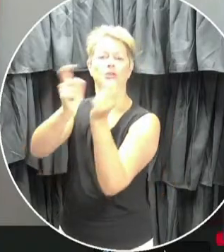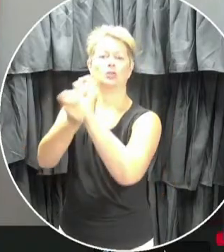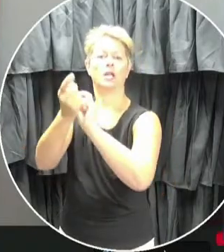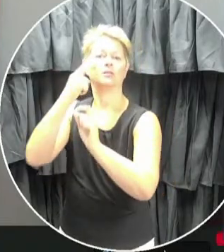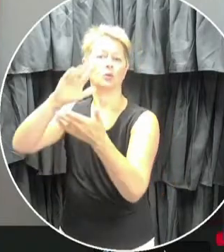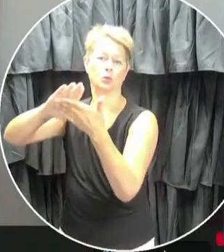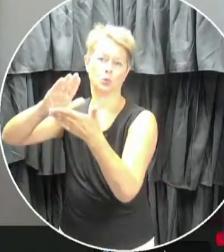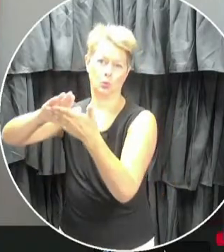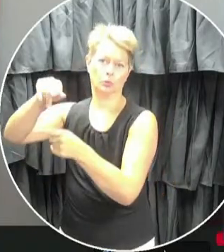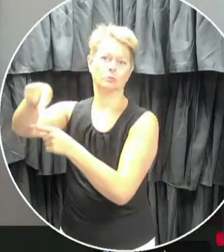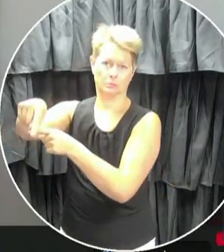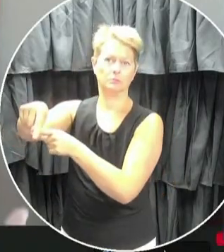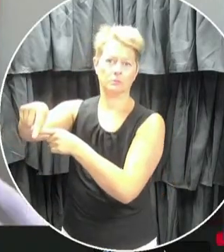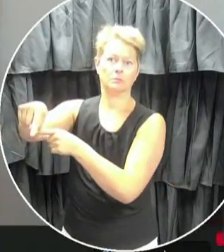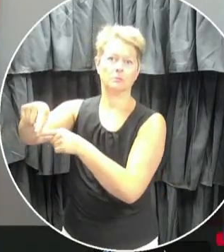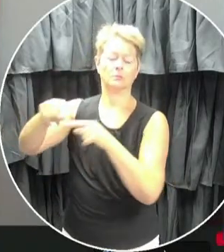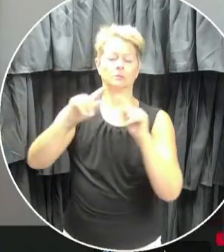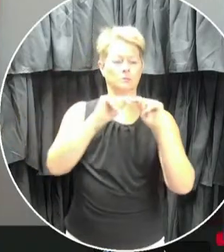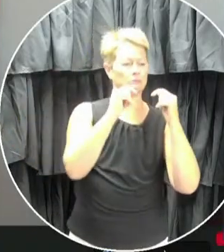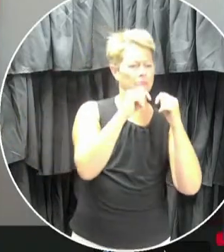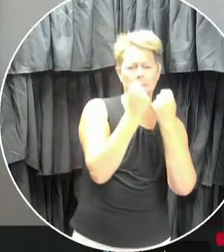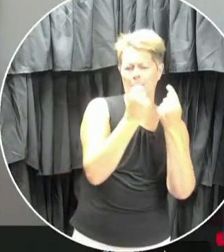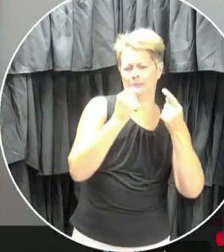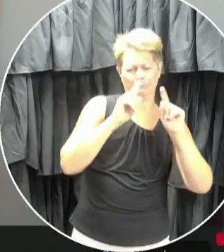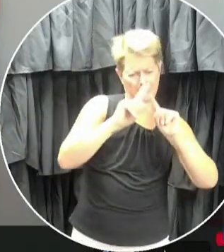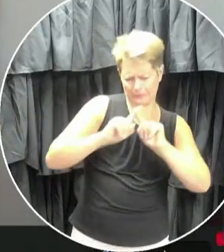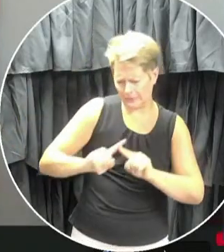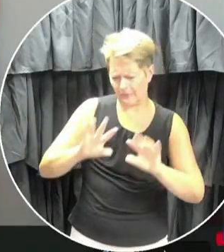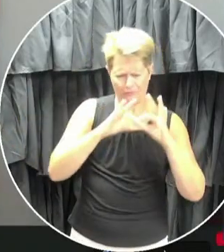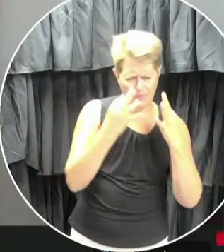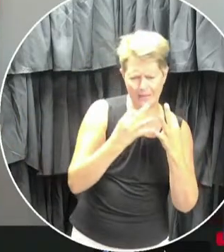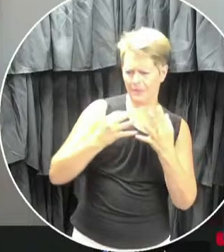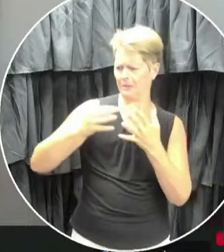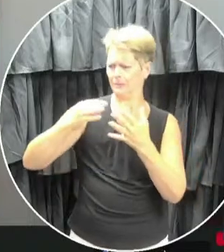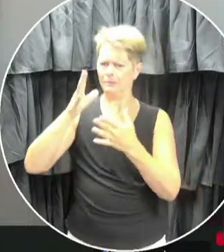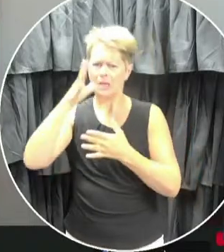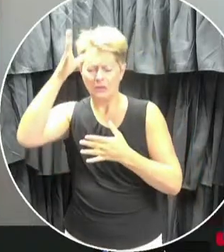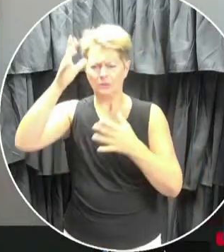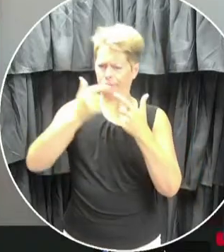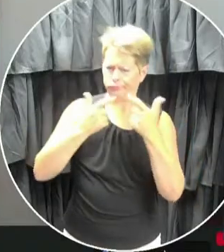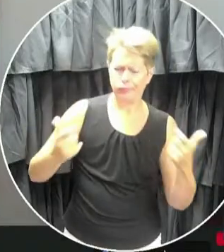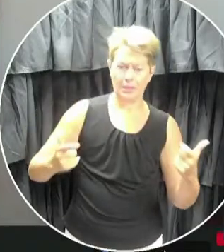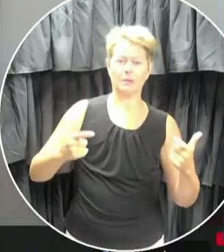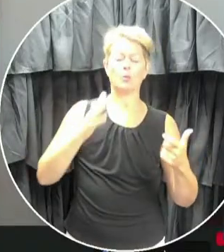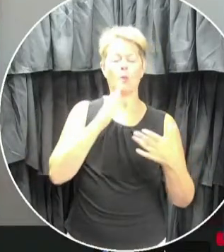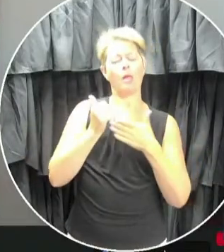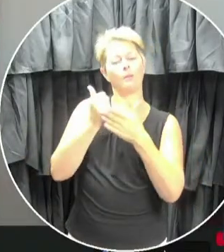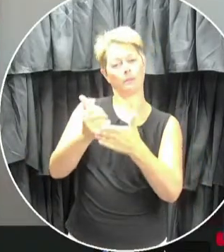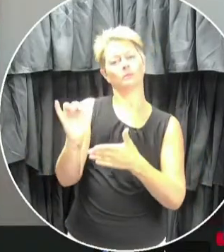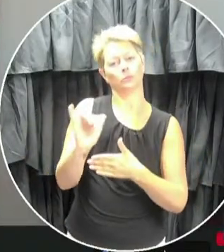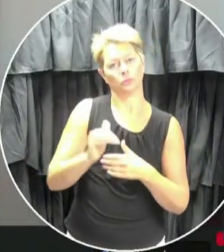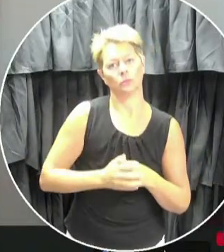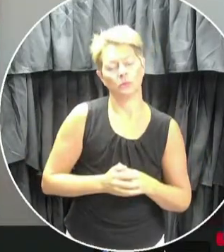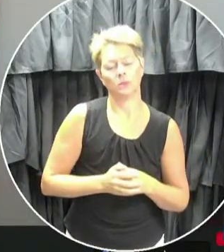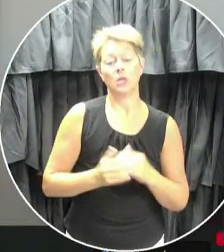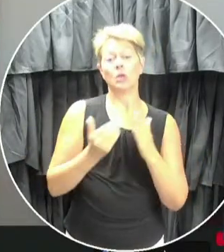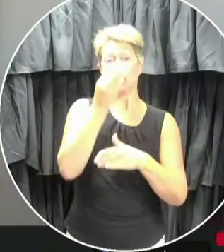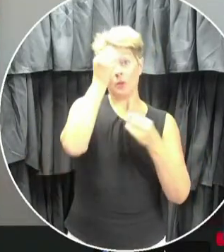all the people involved in the team, the families, the province, the schools will have to do what's necessary to do that. New information will also be